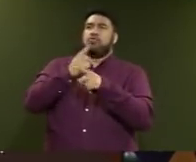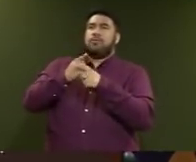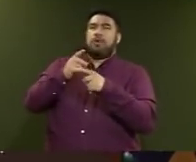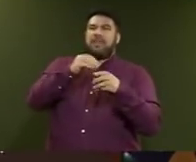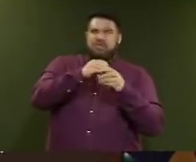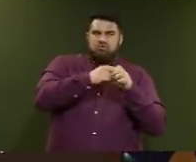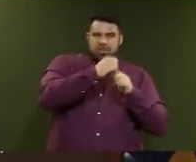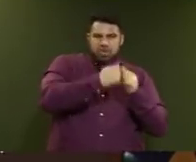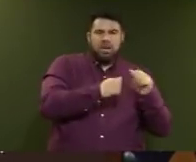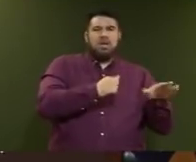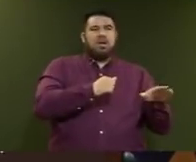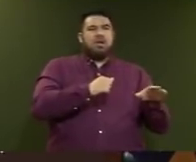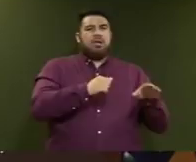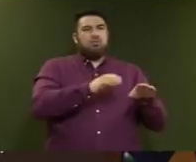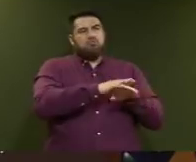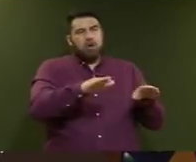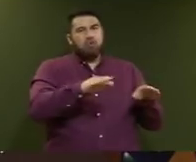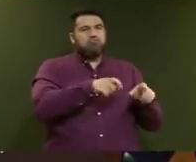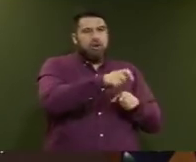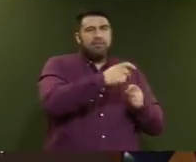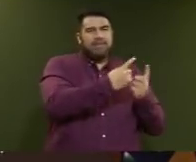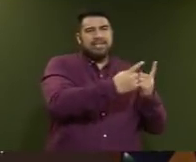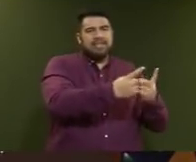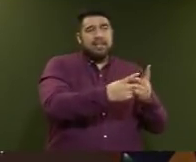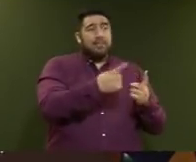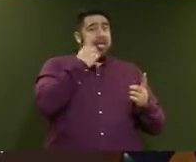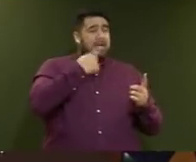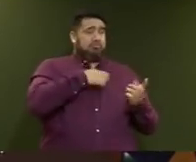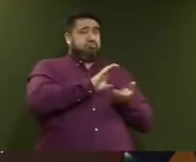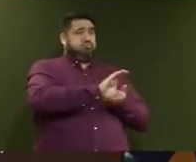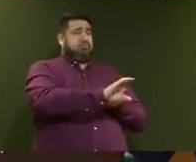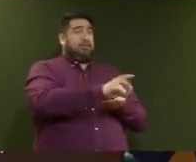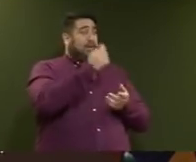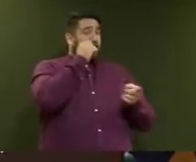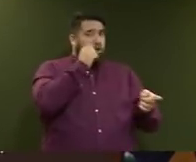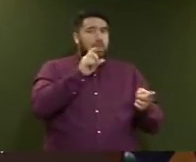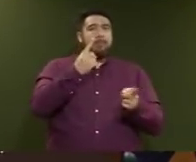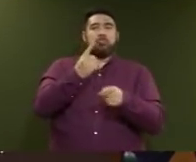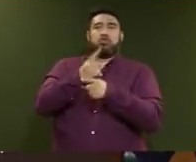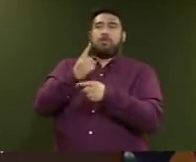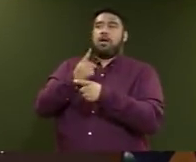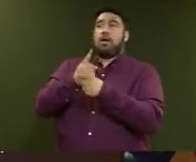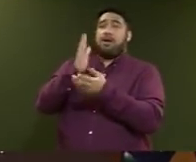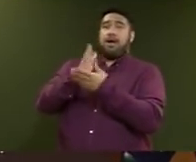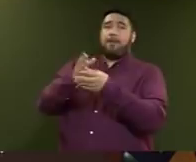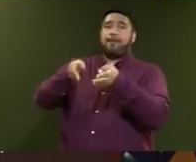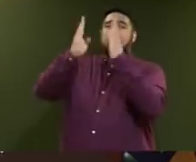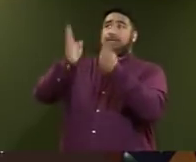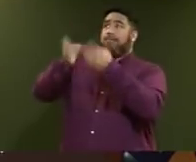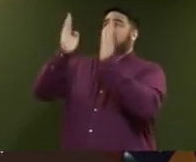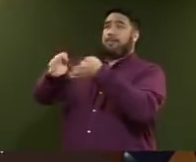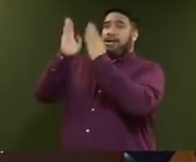because they're seeing a huge boost in investment out of this government and those sectors. When it comes to vertical construction,